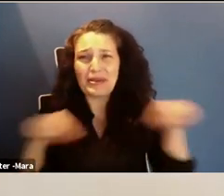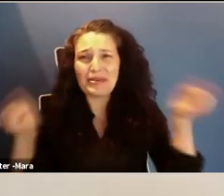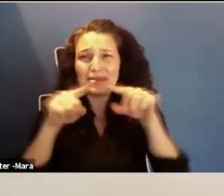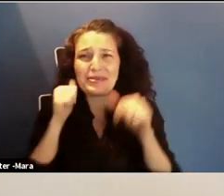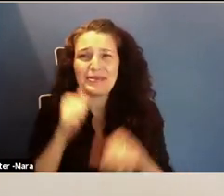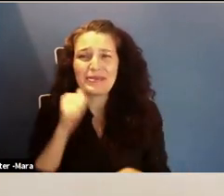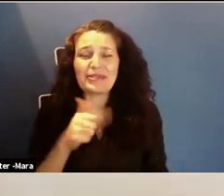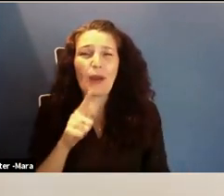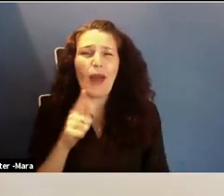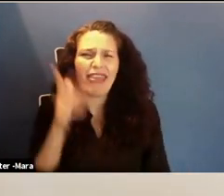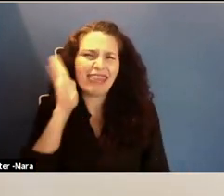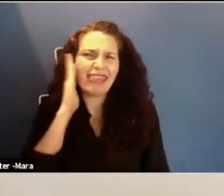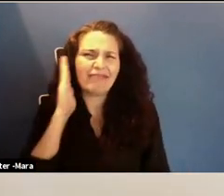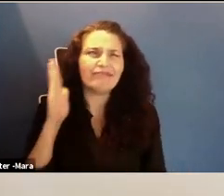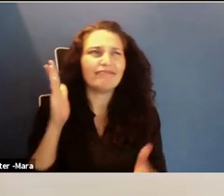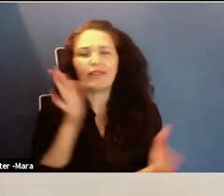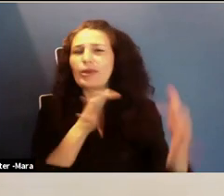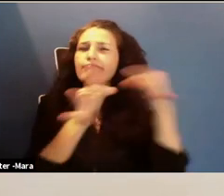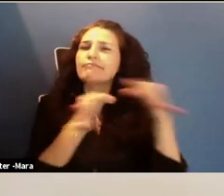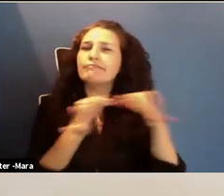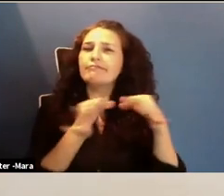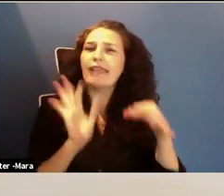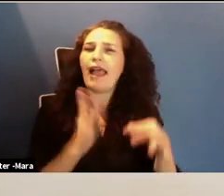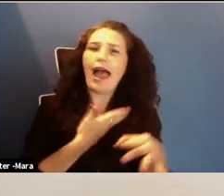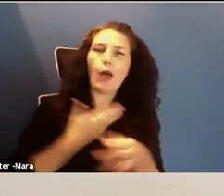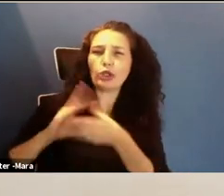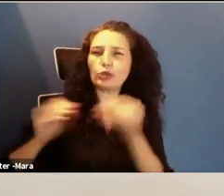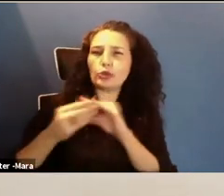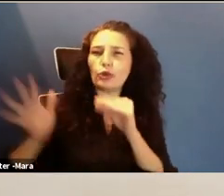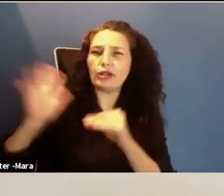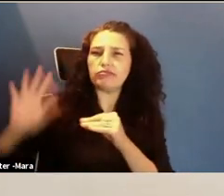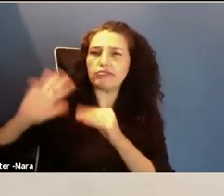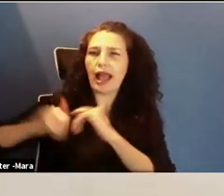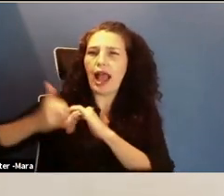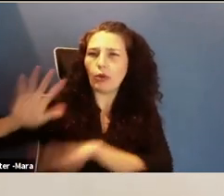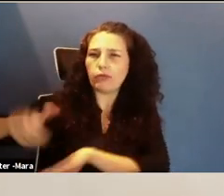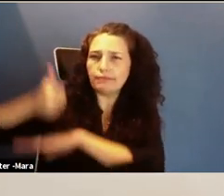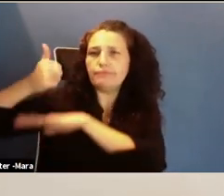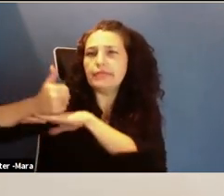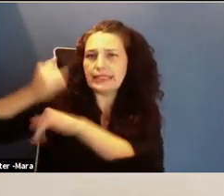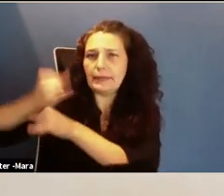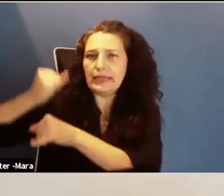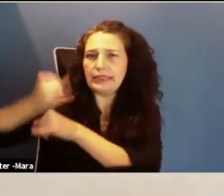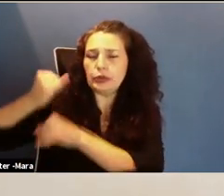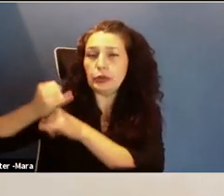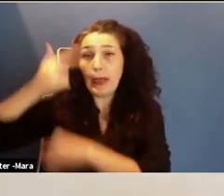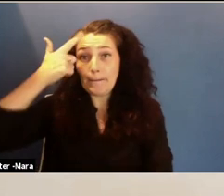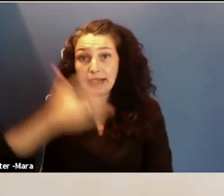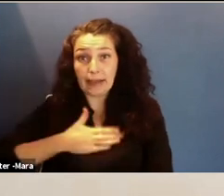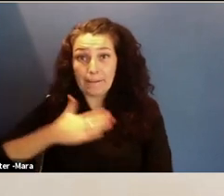just a little bit about our origin story how the Institute came about. It was actually because of my